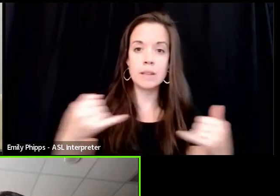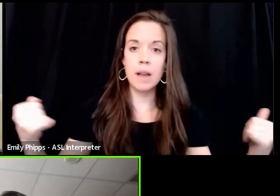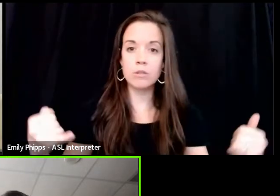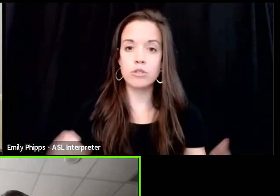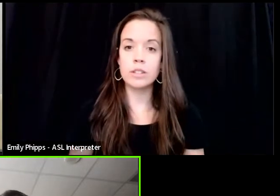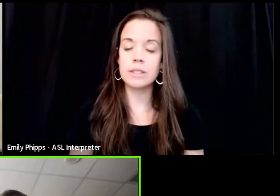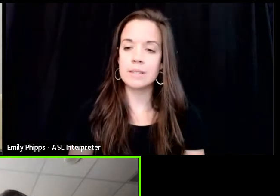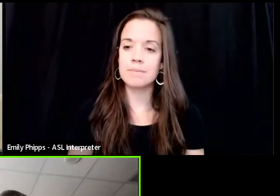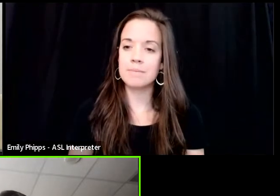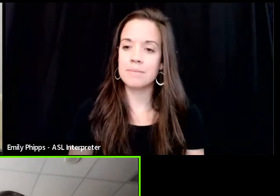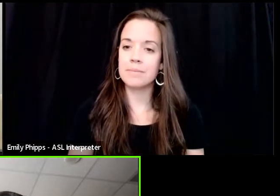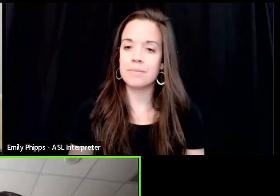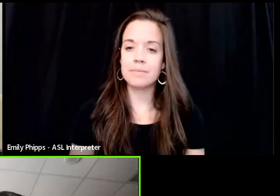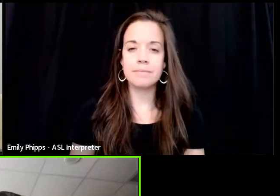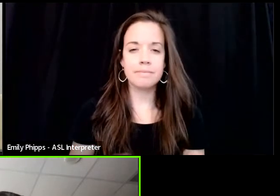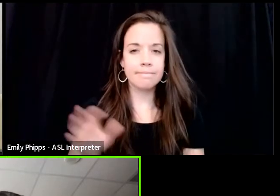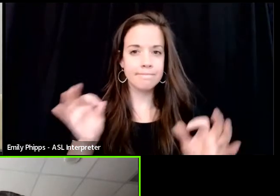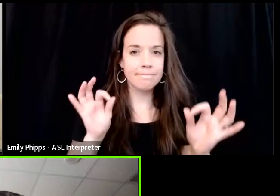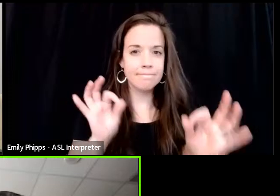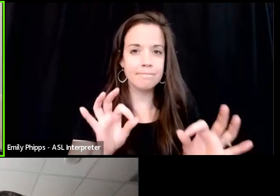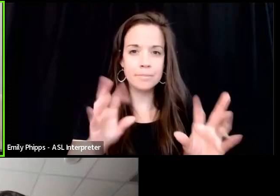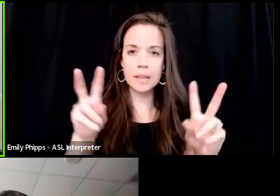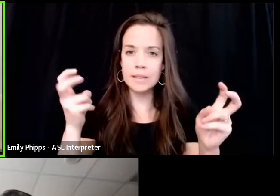Seems like a very timely topic.